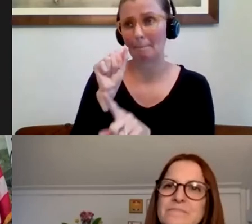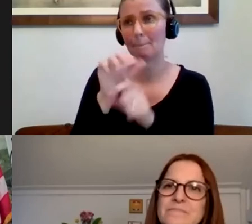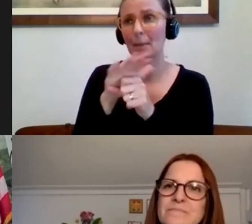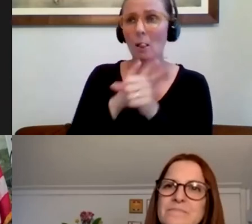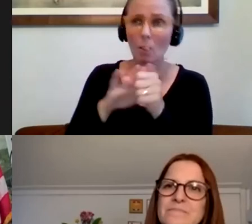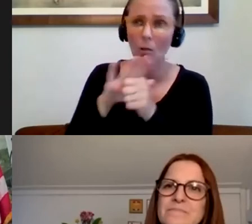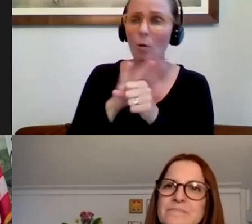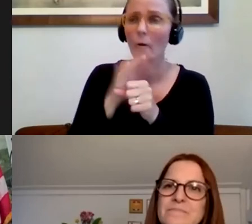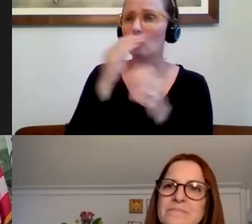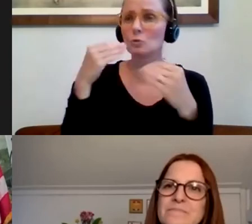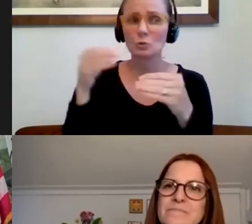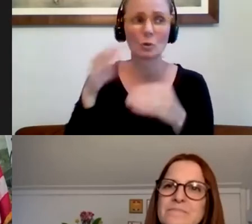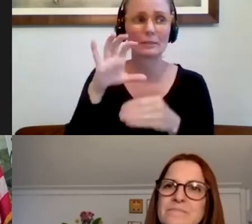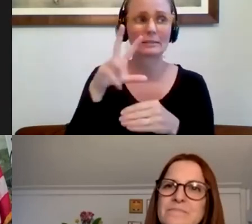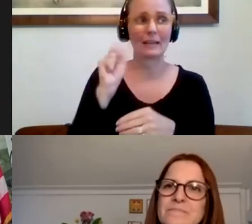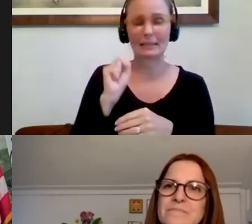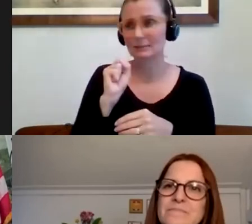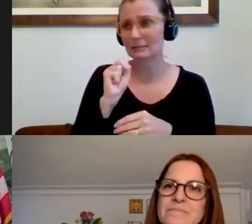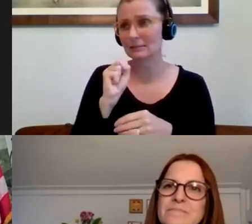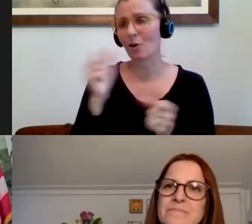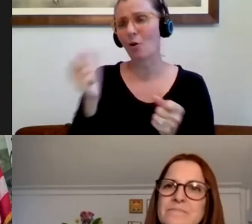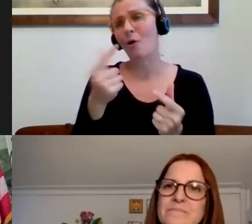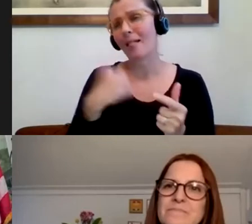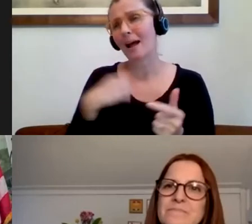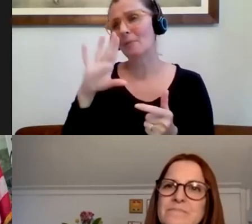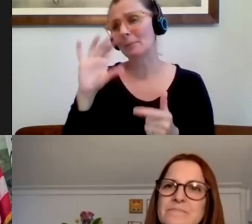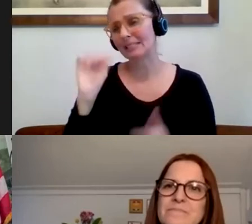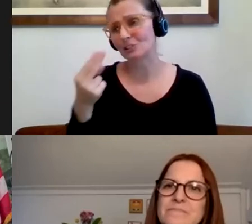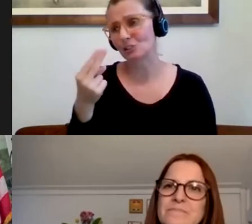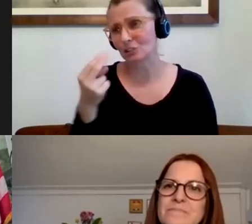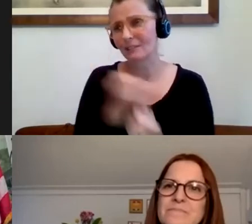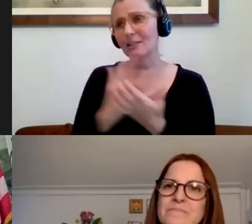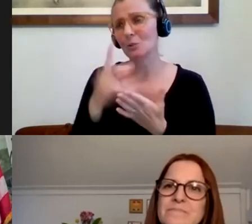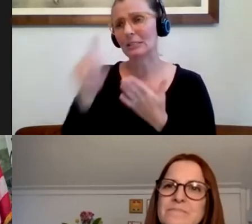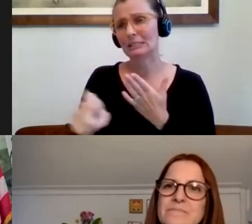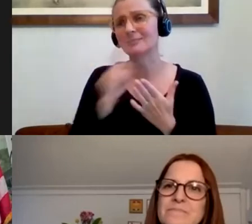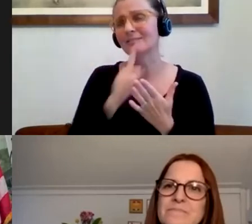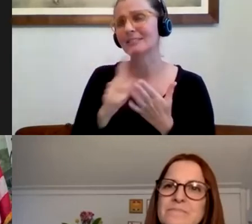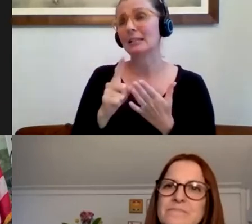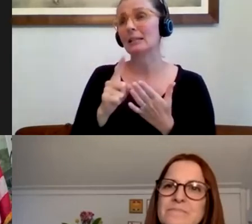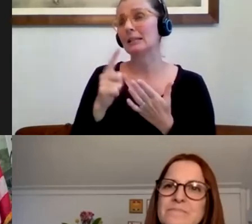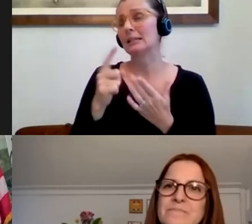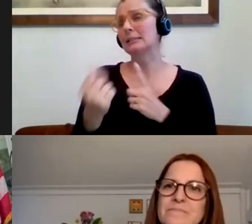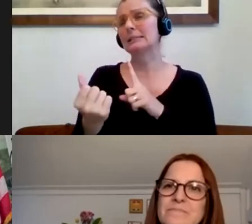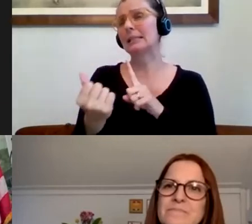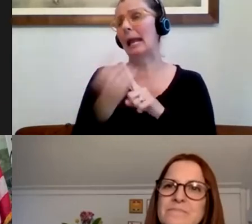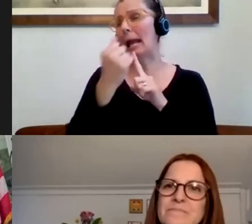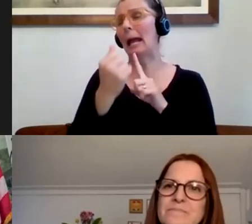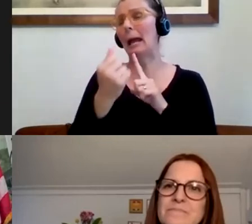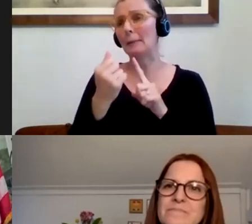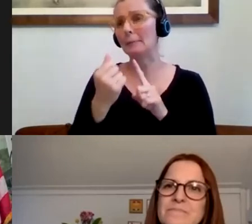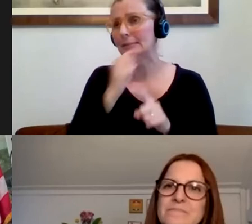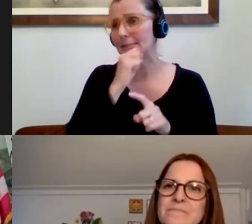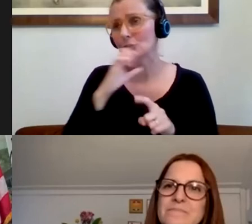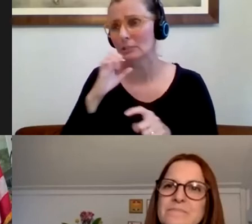CVS, all those stores, they all carry the bleach and the things that you need. So please don't. We've heard so many seniors being scammed.